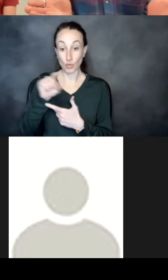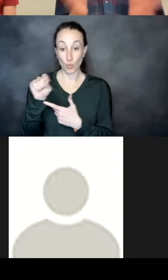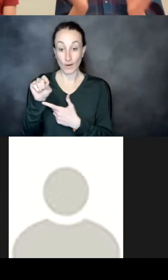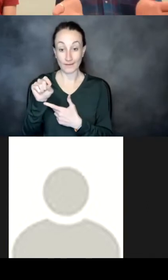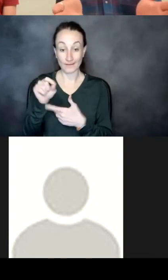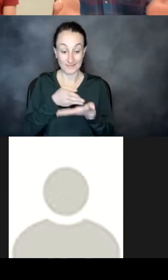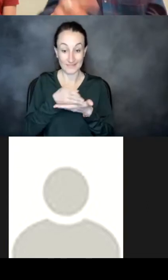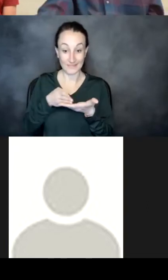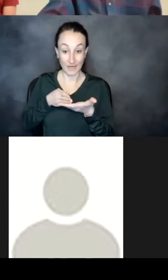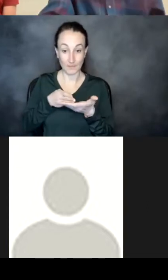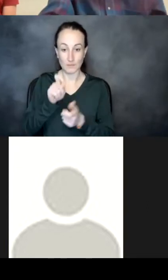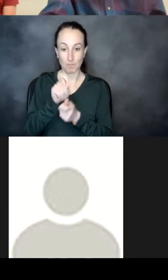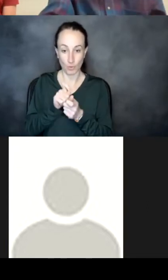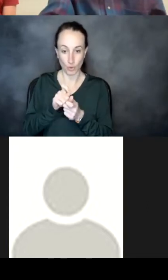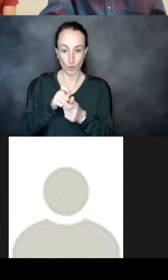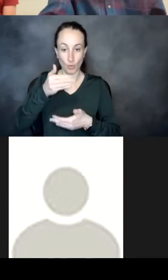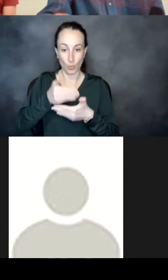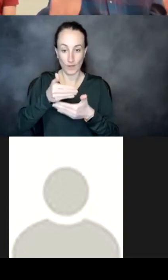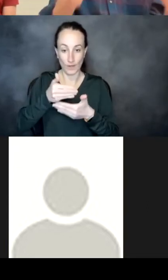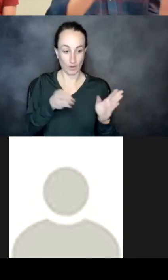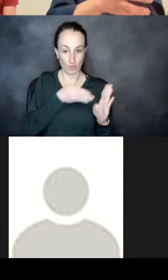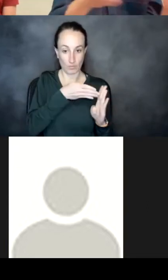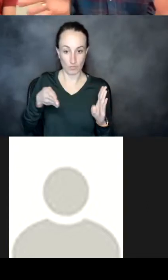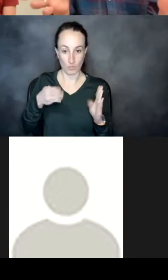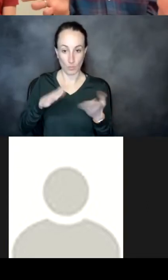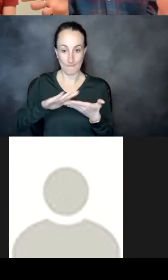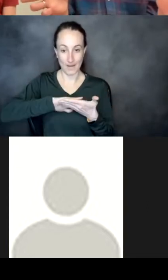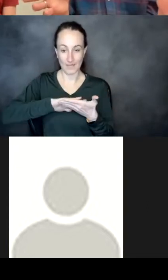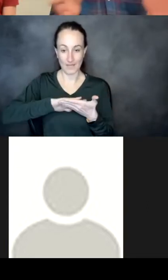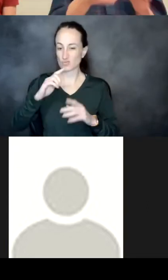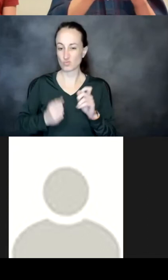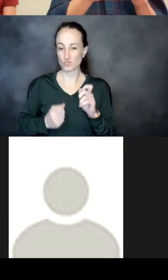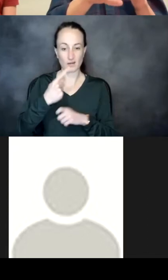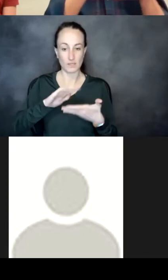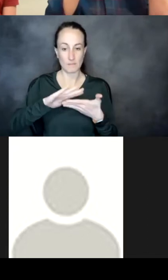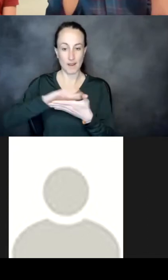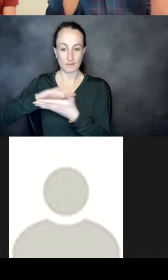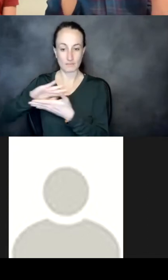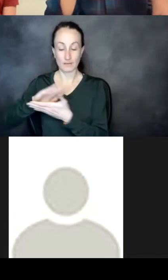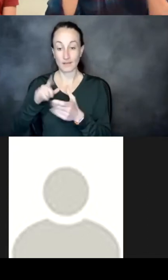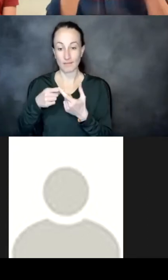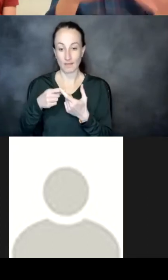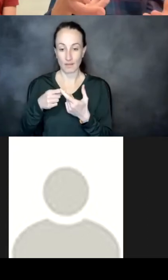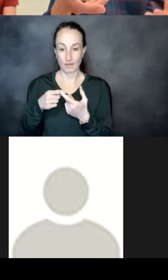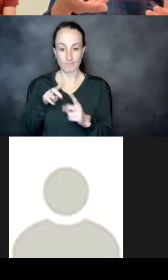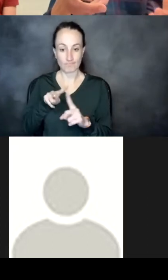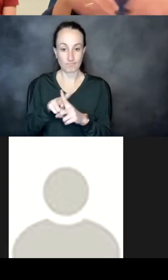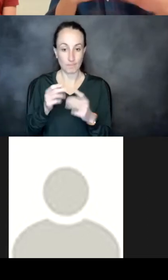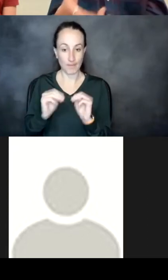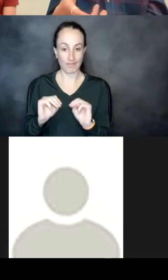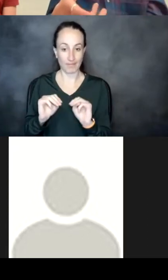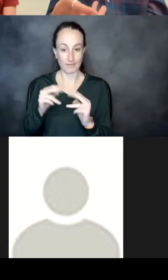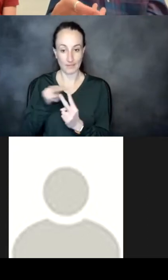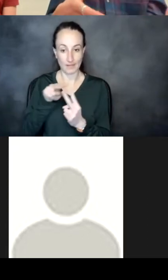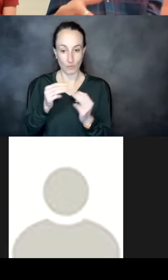masked a segment for each de novo protein and then using either method uh filled in the gap